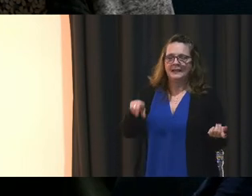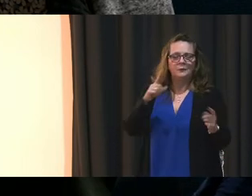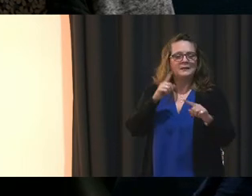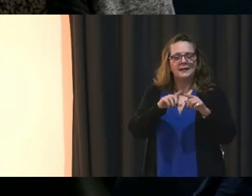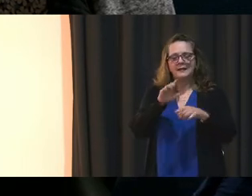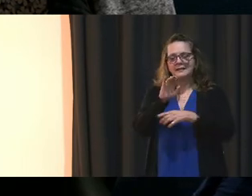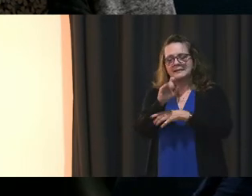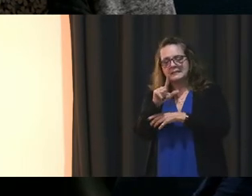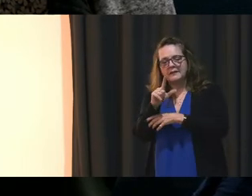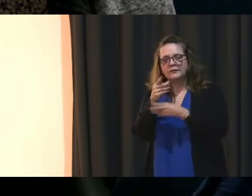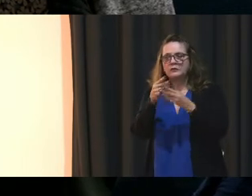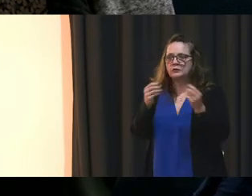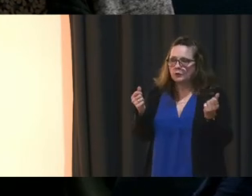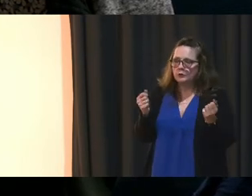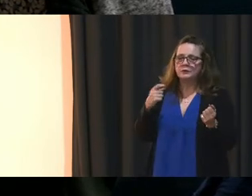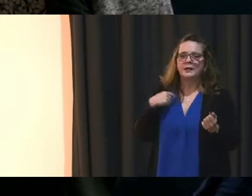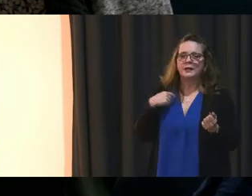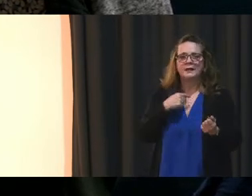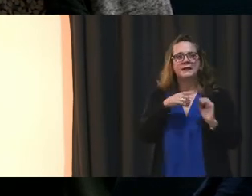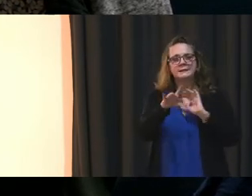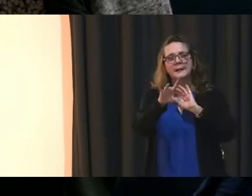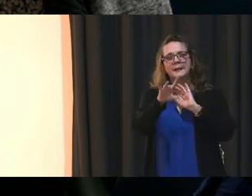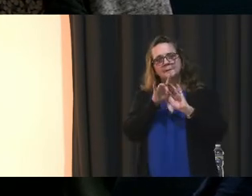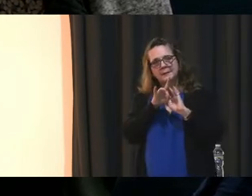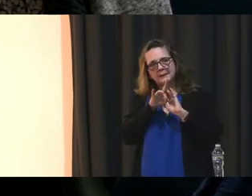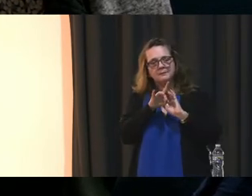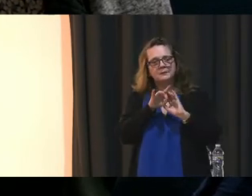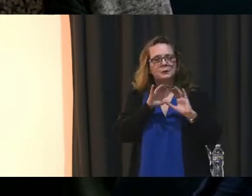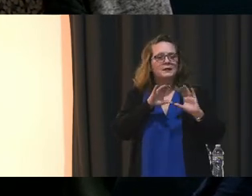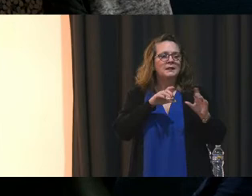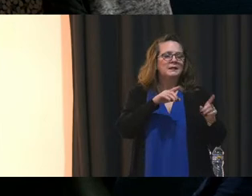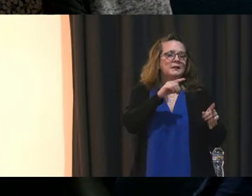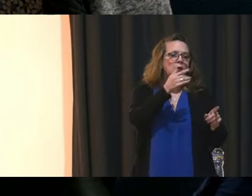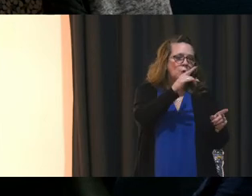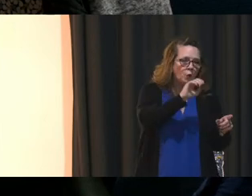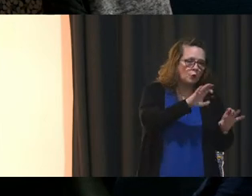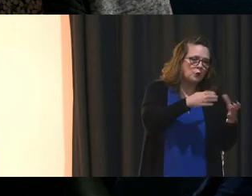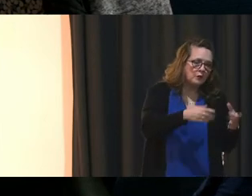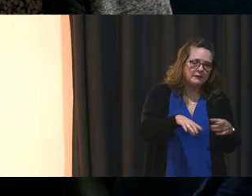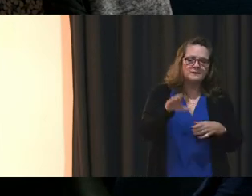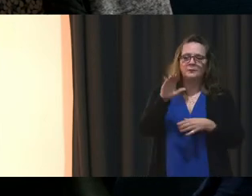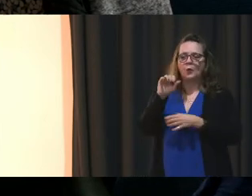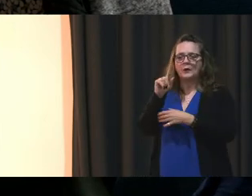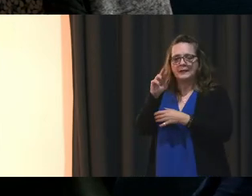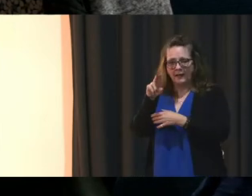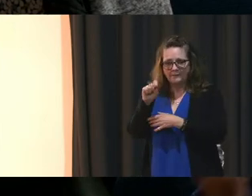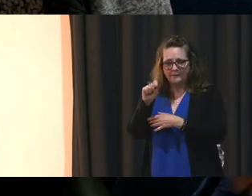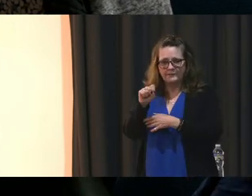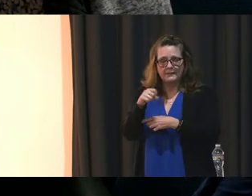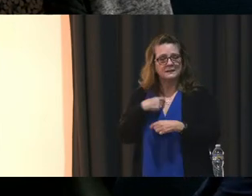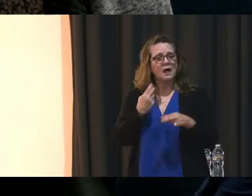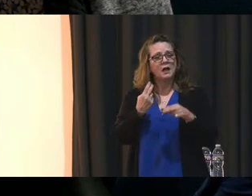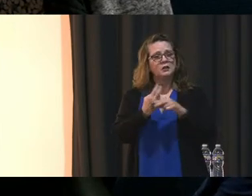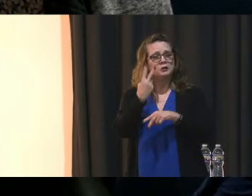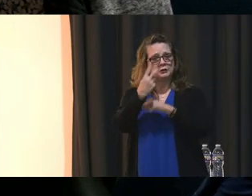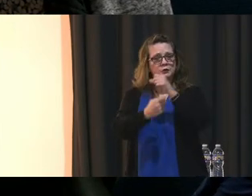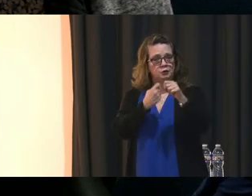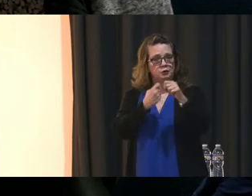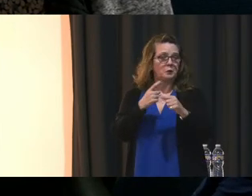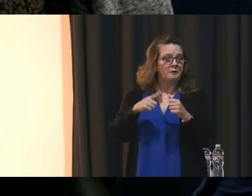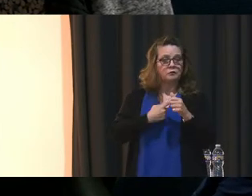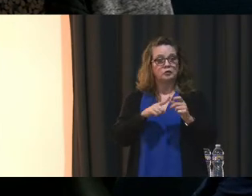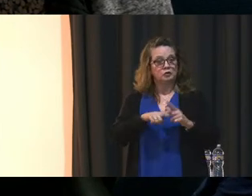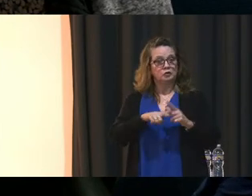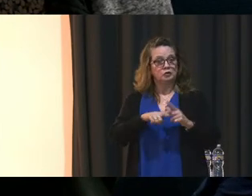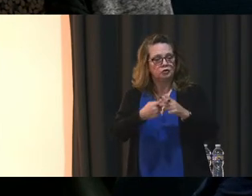like let us choose between Google Classroom versus Canvas. And it's not like I don't know how to use Canvas. I used it for two years when we originally rolled it out. I